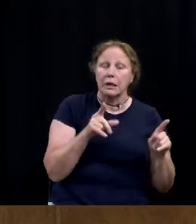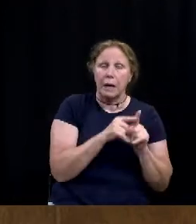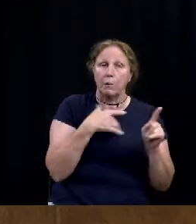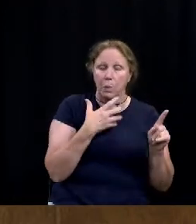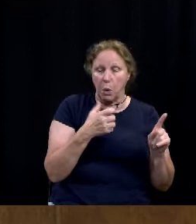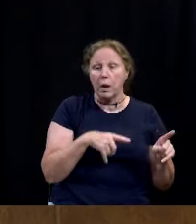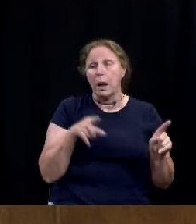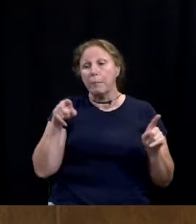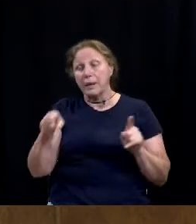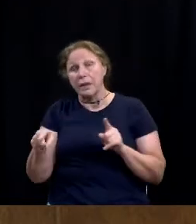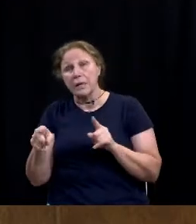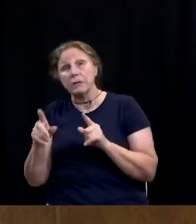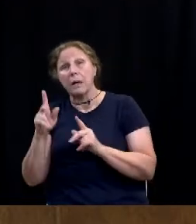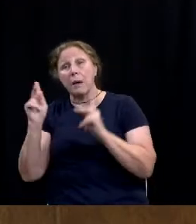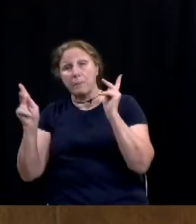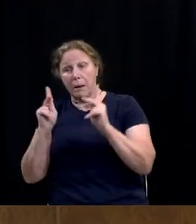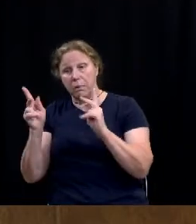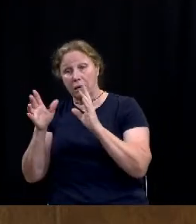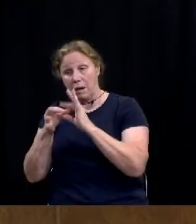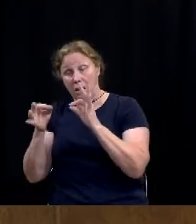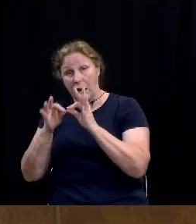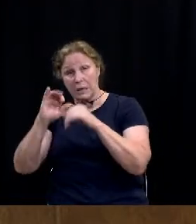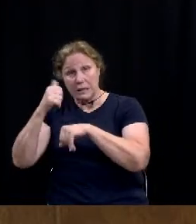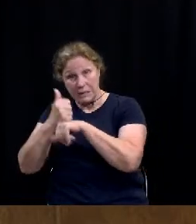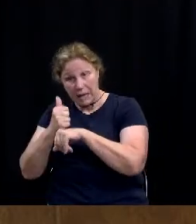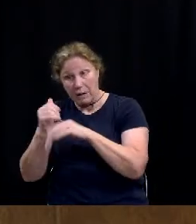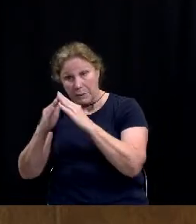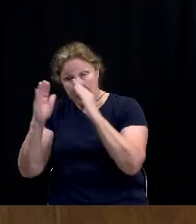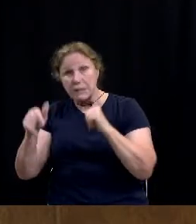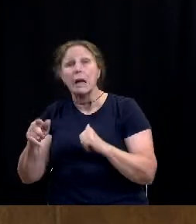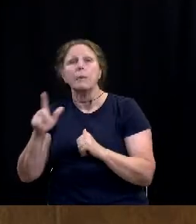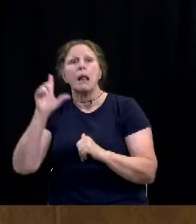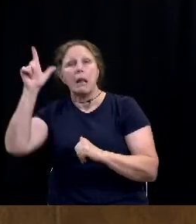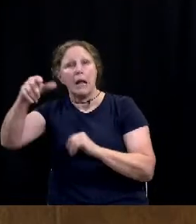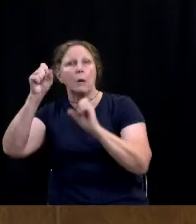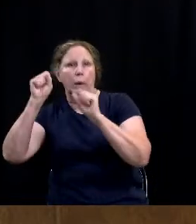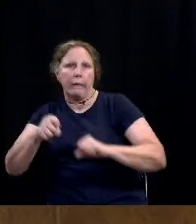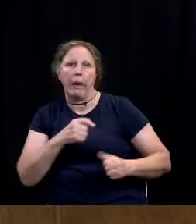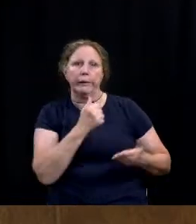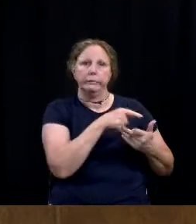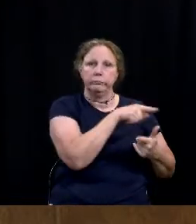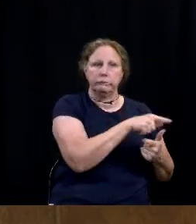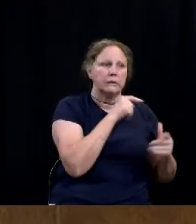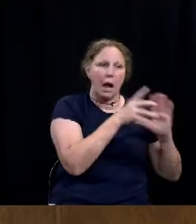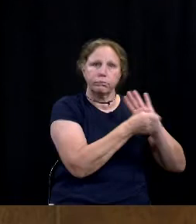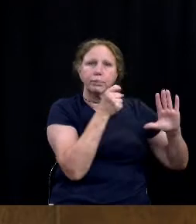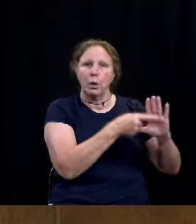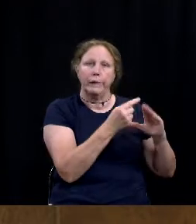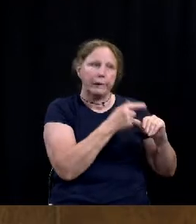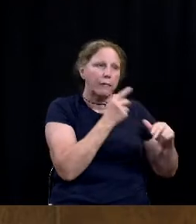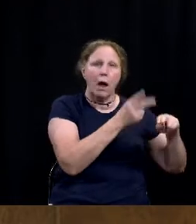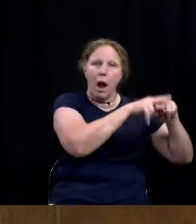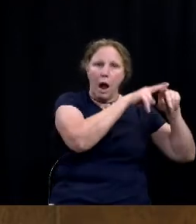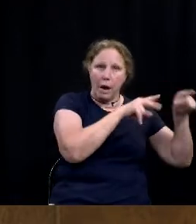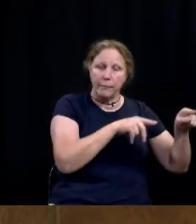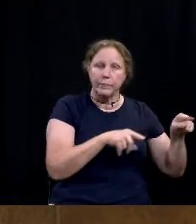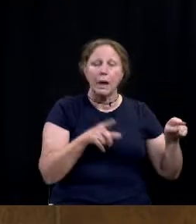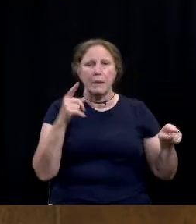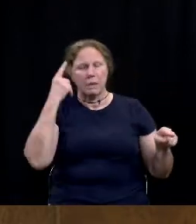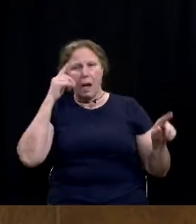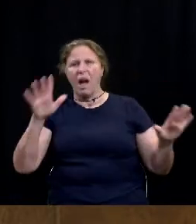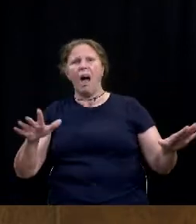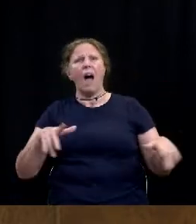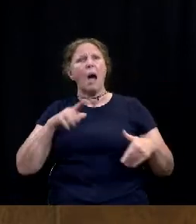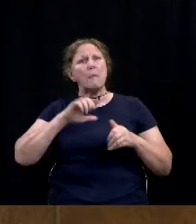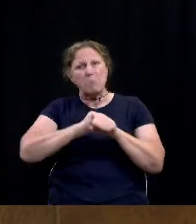passing this public hearing will allow us the opportunity down the road. And I know there's been this perception that, you know, we're doing this in the middle of a